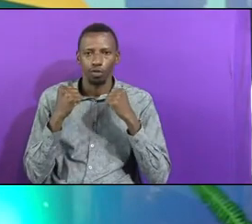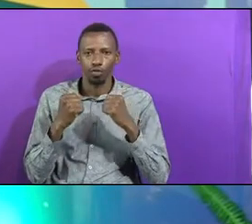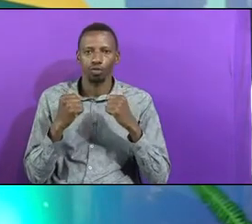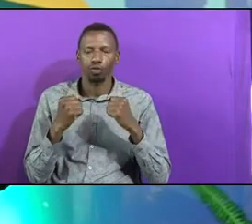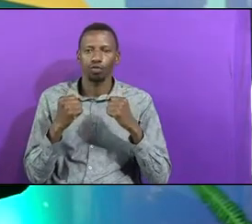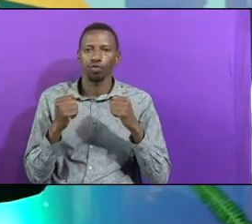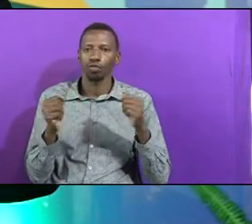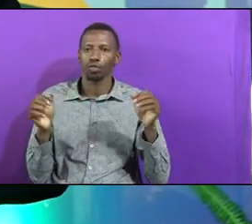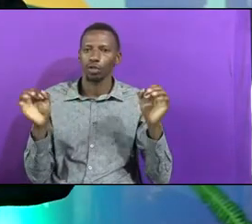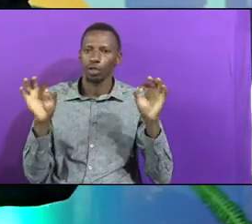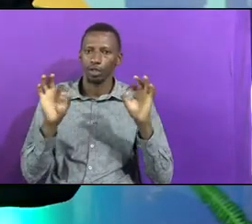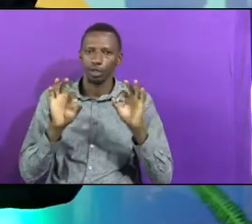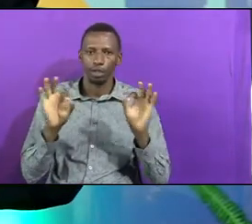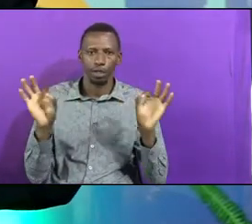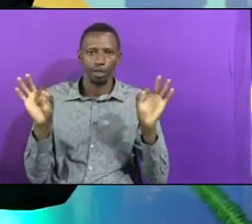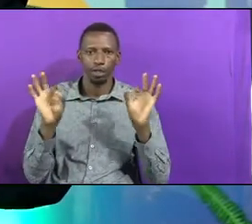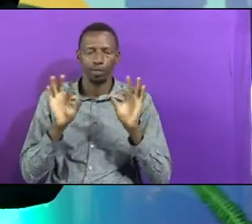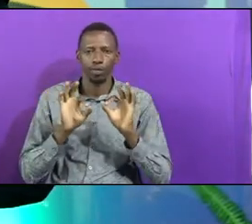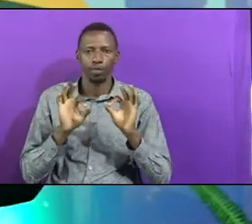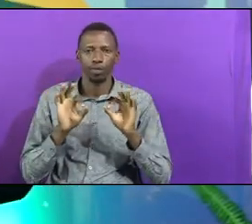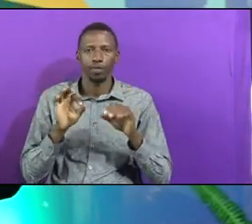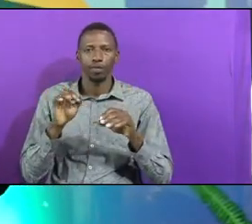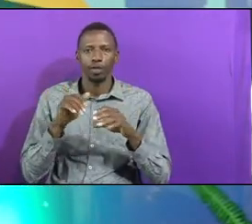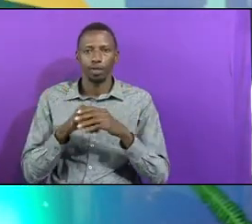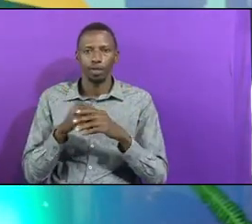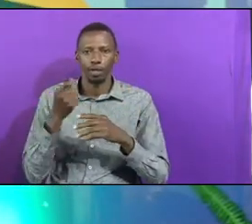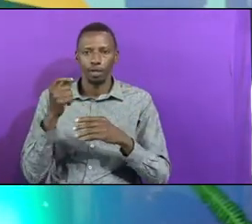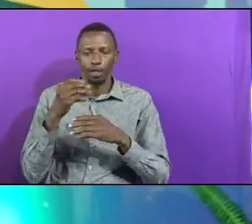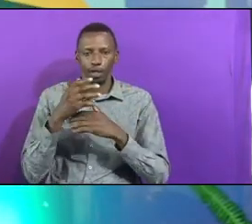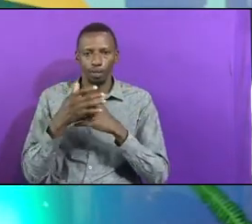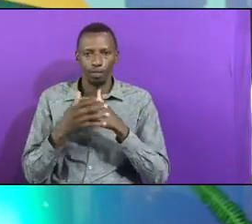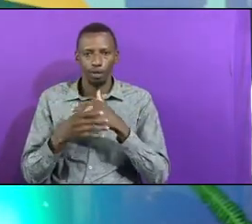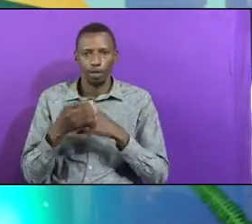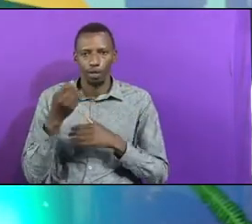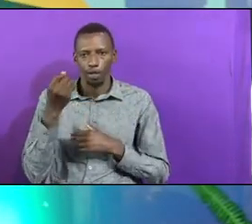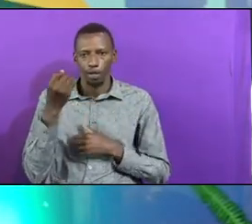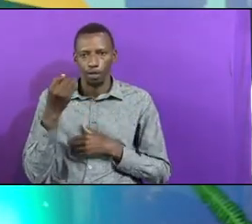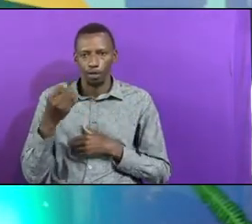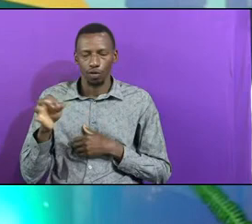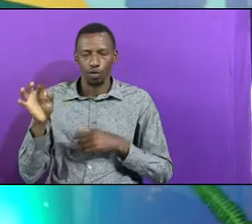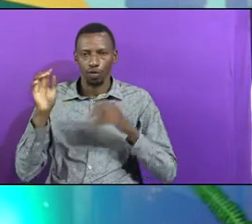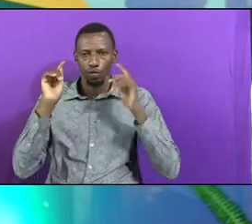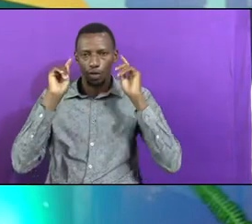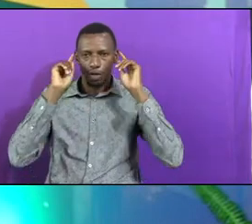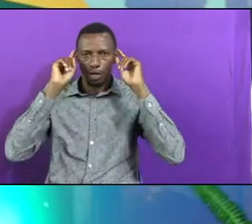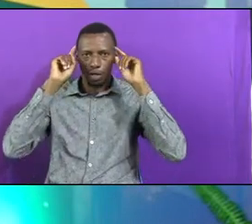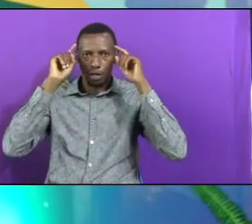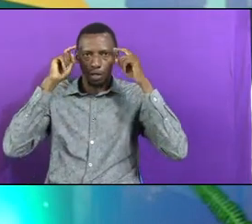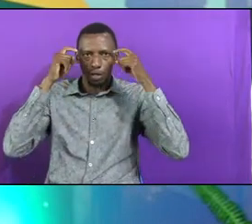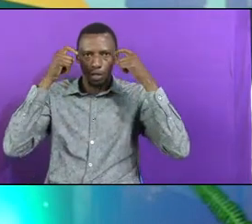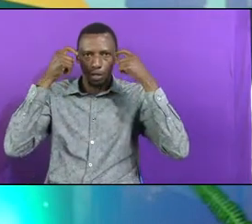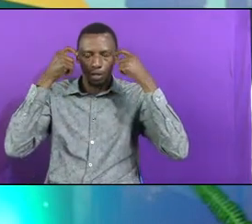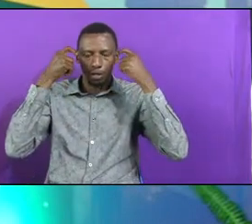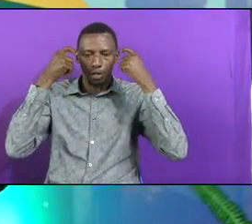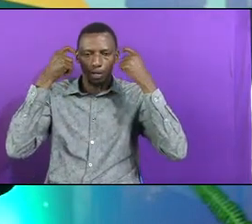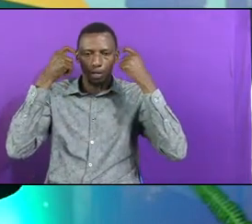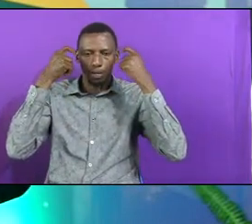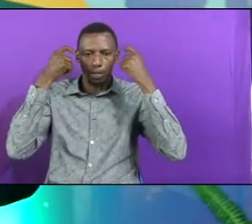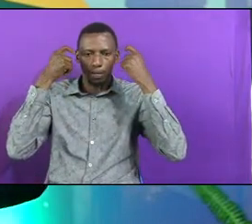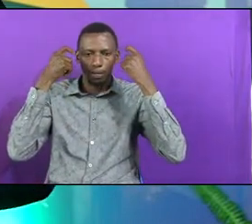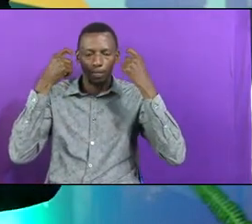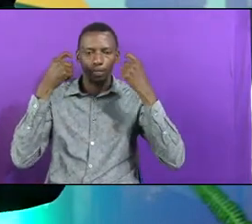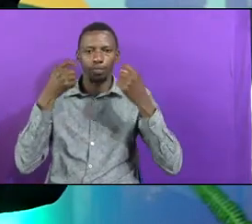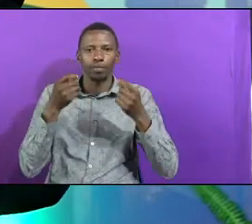jabu Damu ni mwa yesu